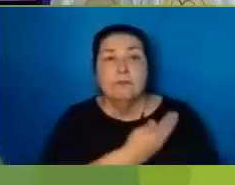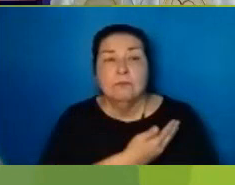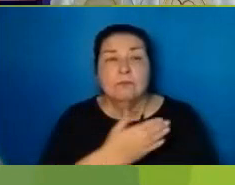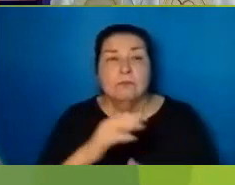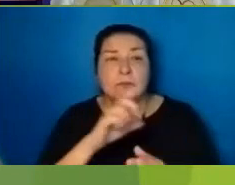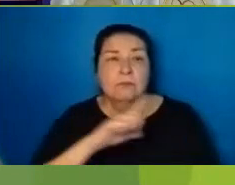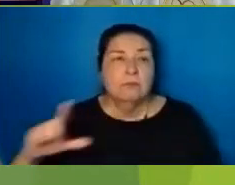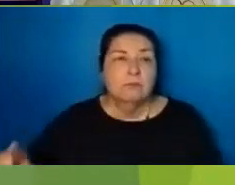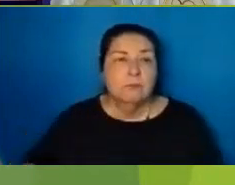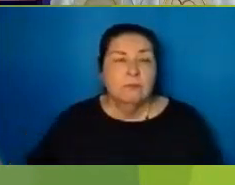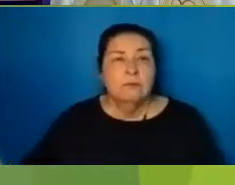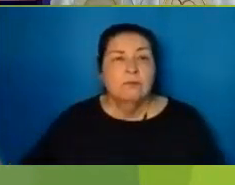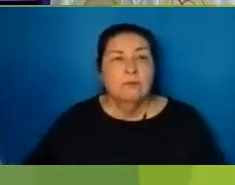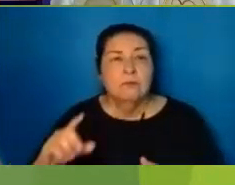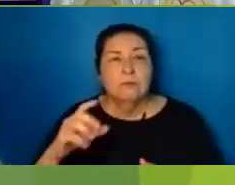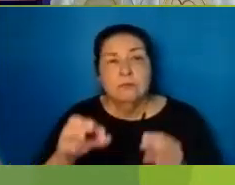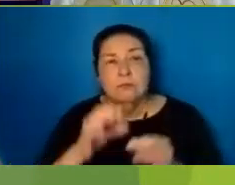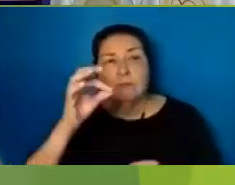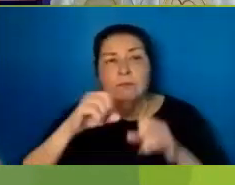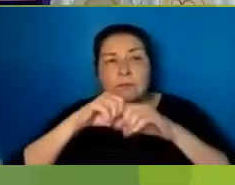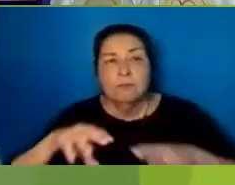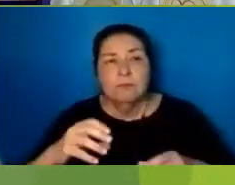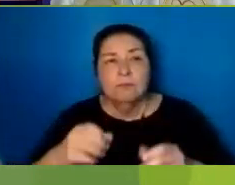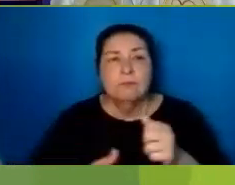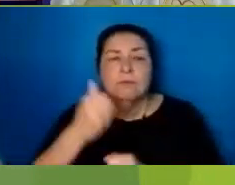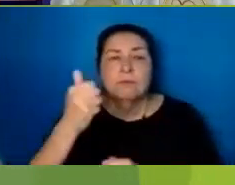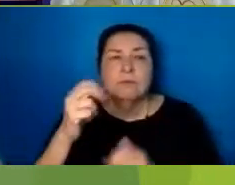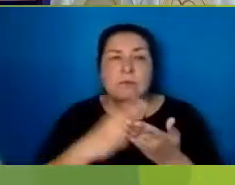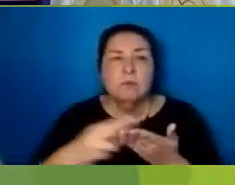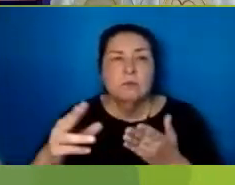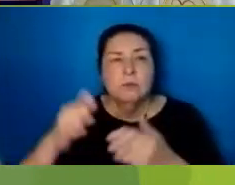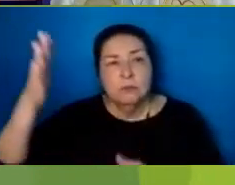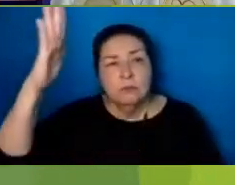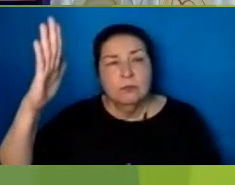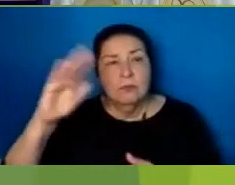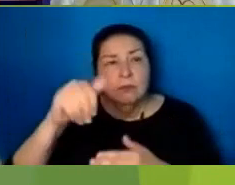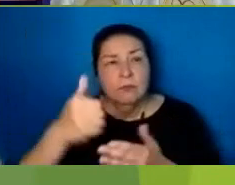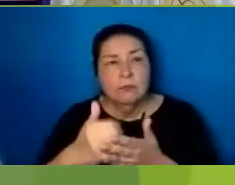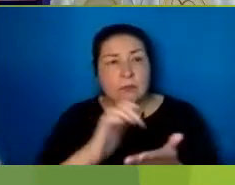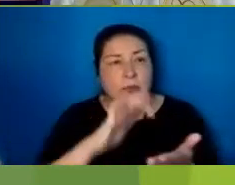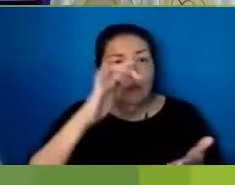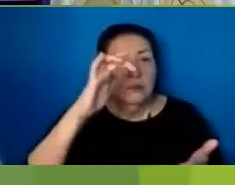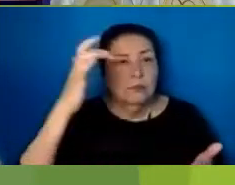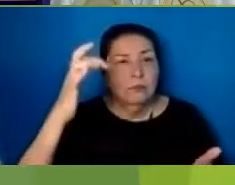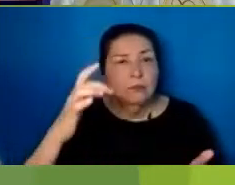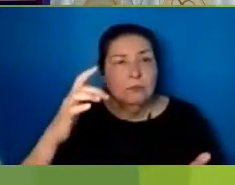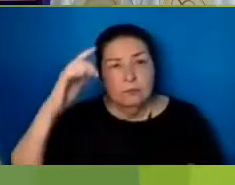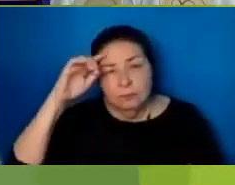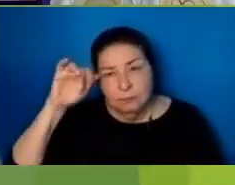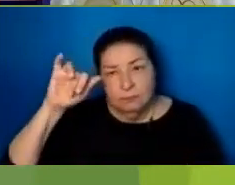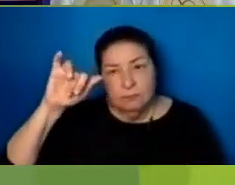And Our Lord To Spirit Restless Holy God Of The Glory